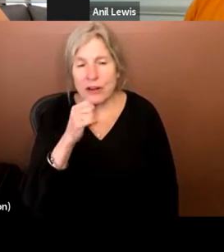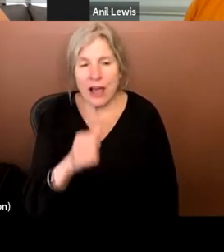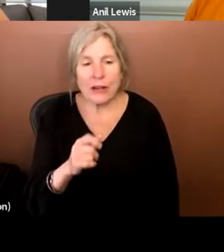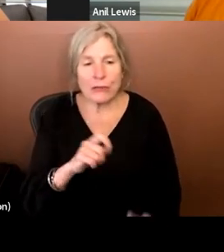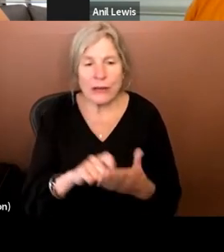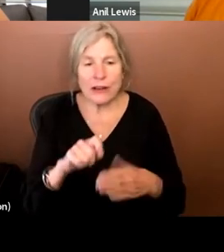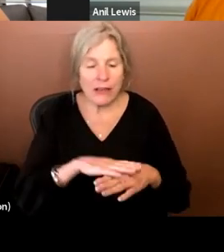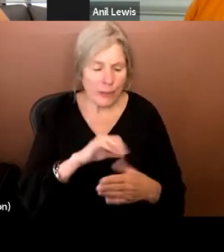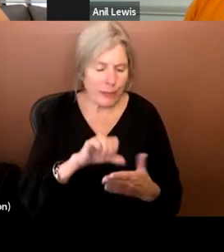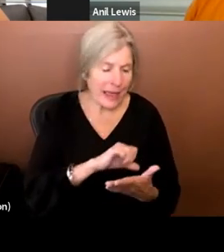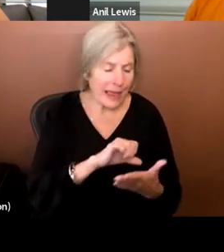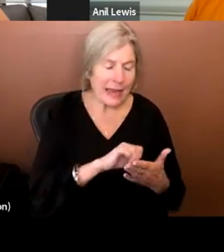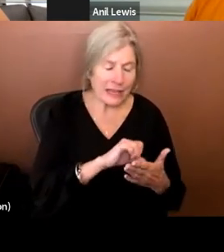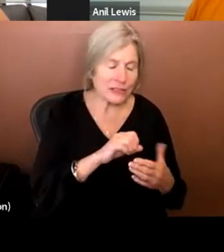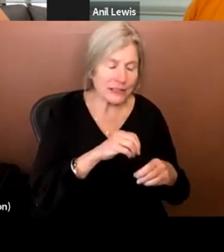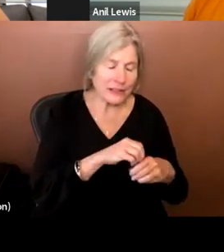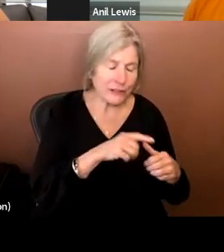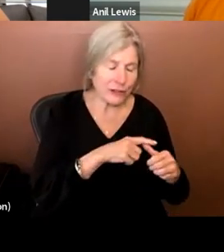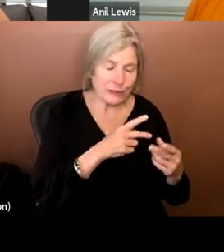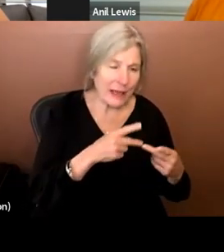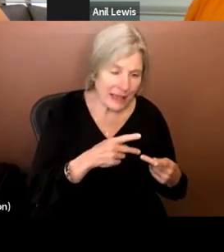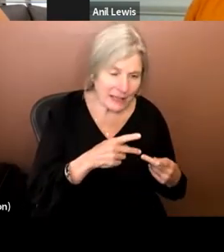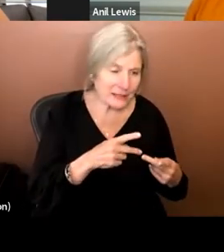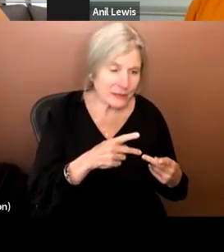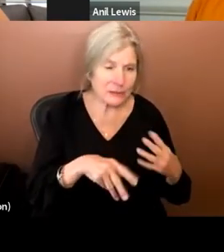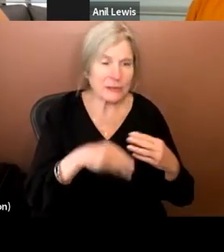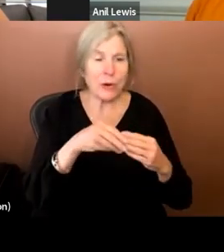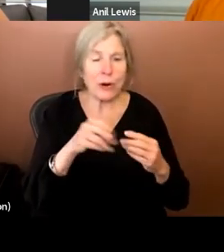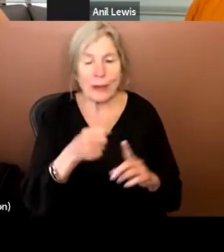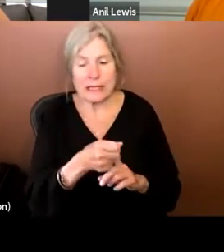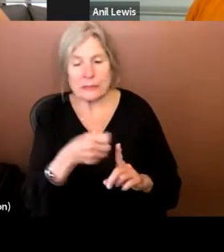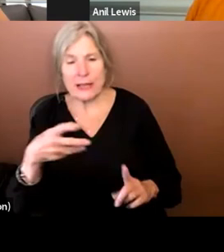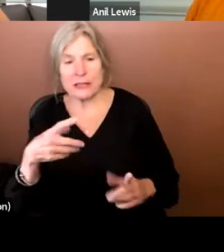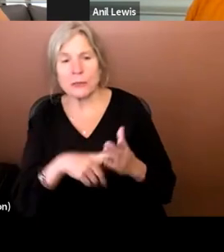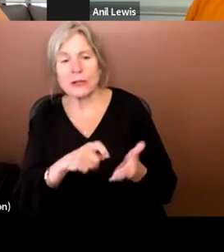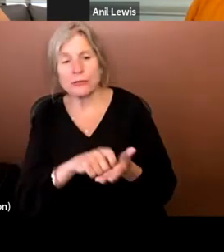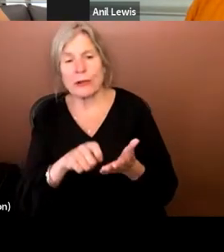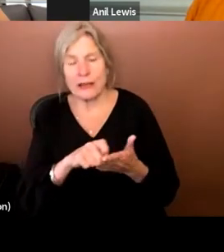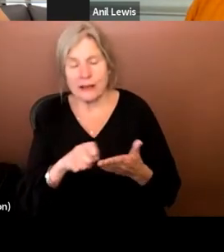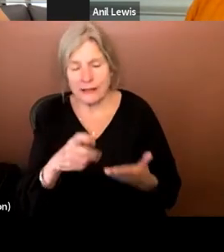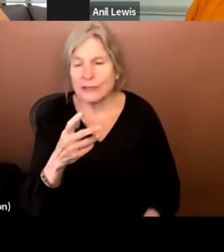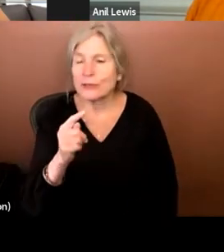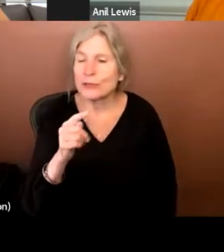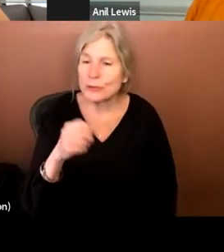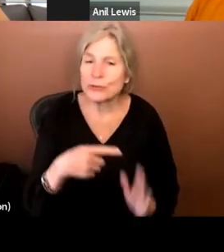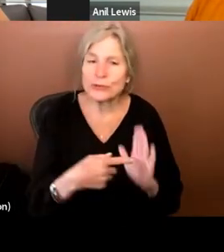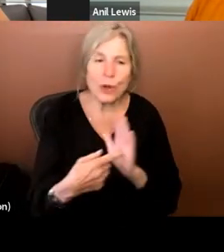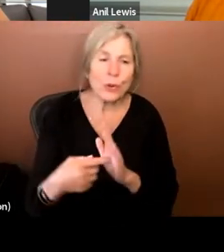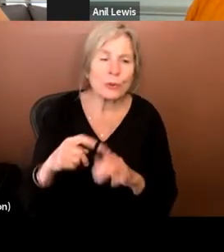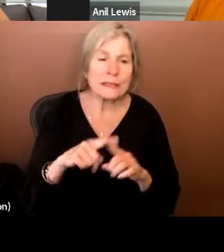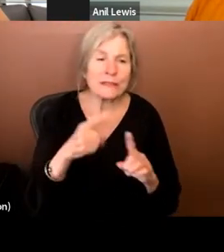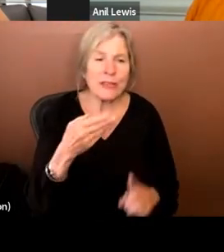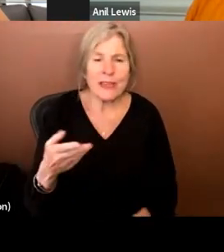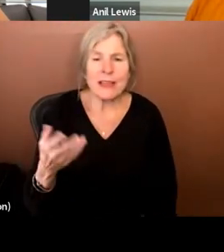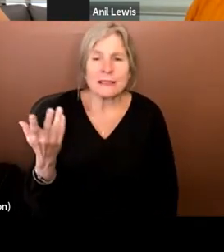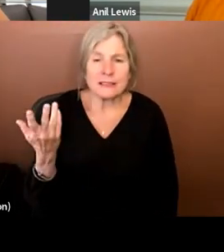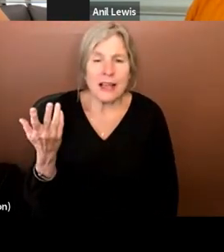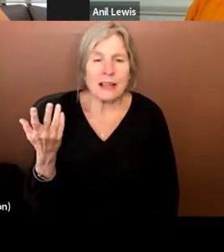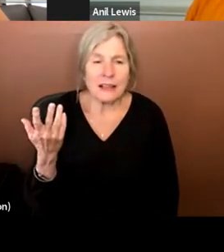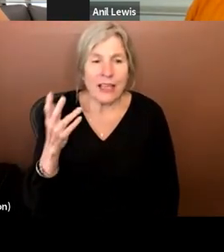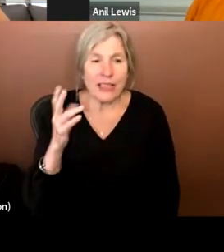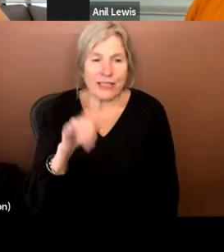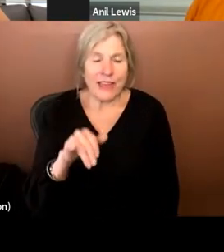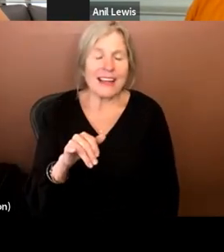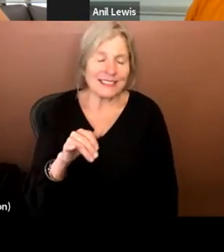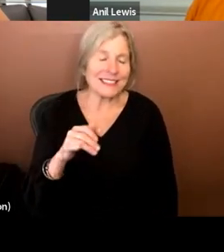written on the page originally and, uh, or we get to expand what's written, uh, to, to show different things. And it, that